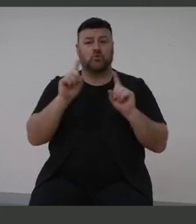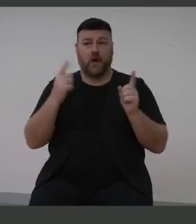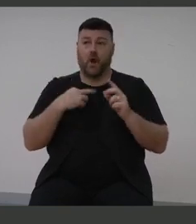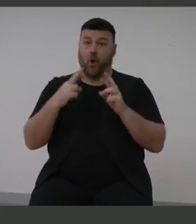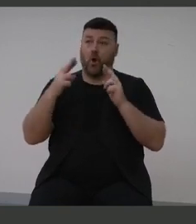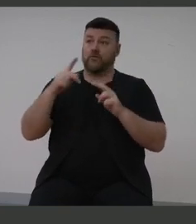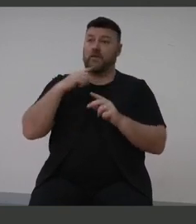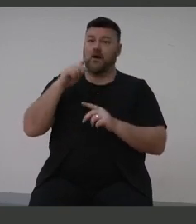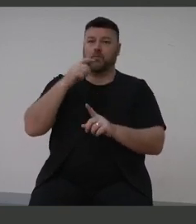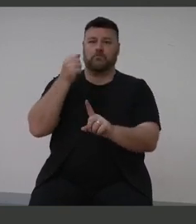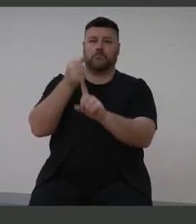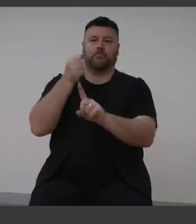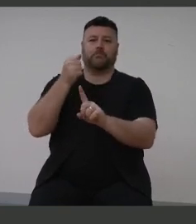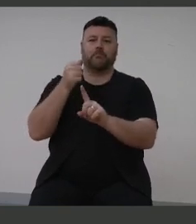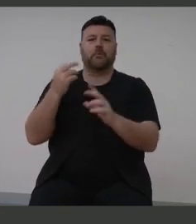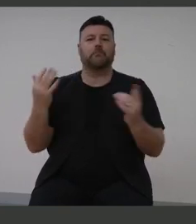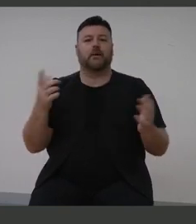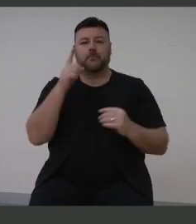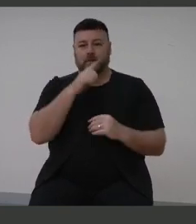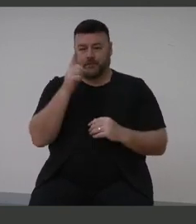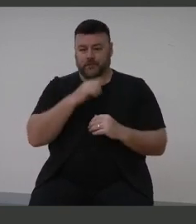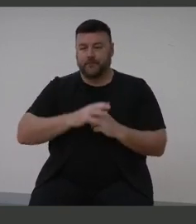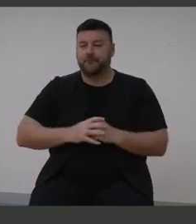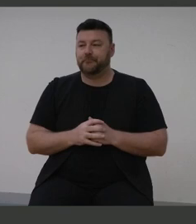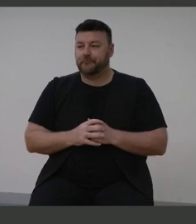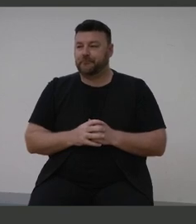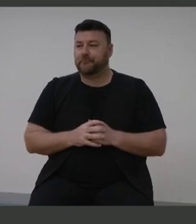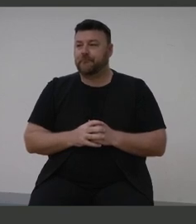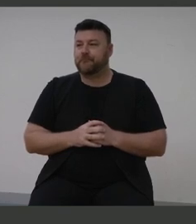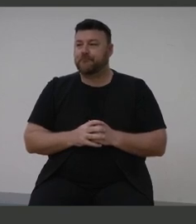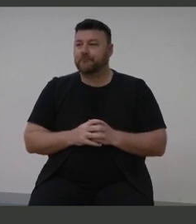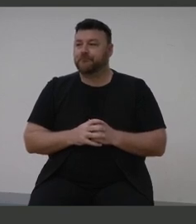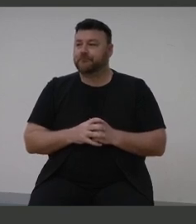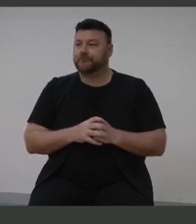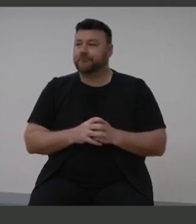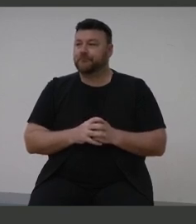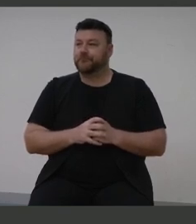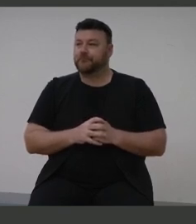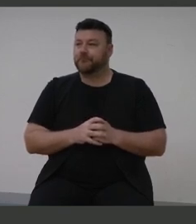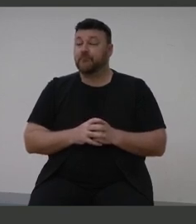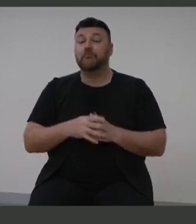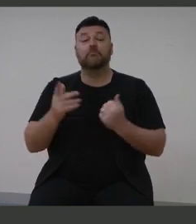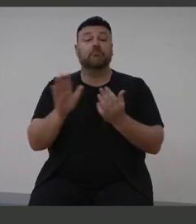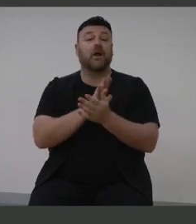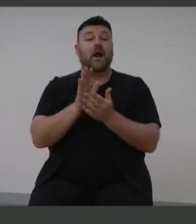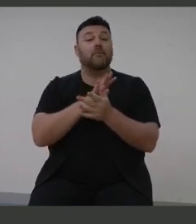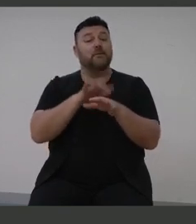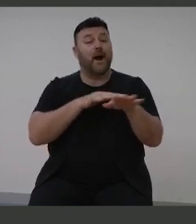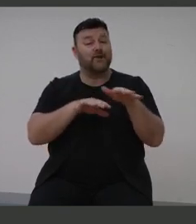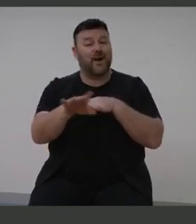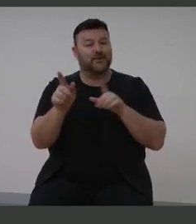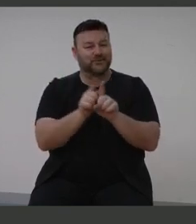let's celebrate all we've achieved, but nevertheless, never forget what lies ahead of us. And happy Mardi Gras.